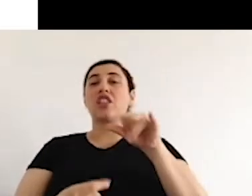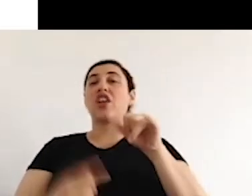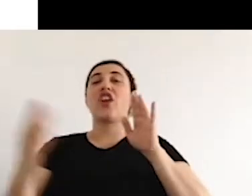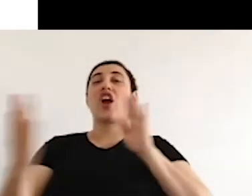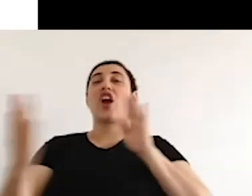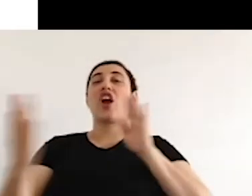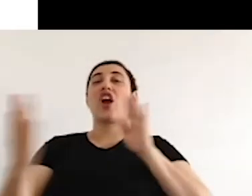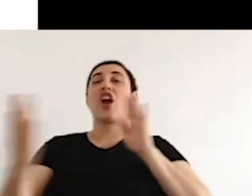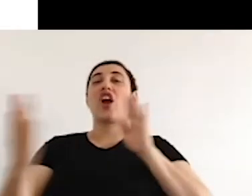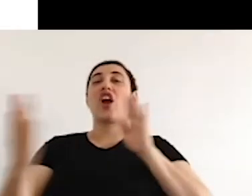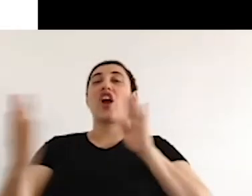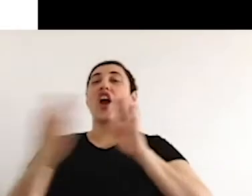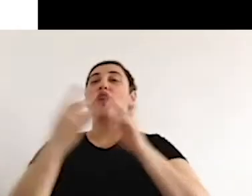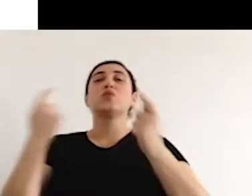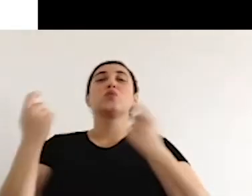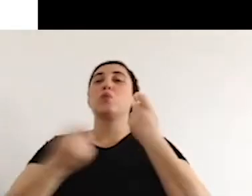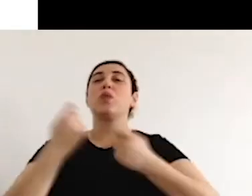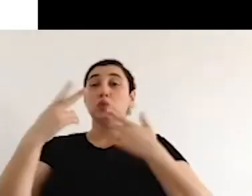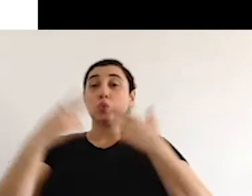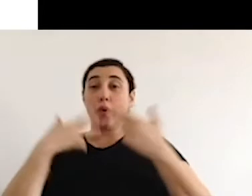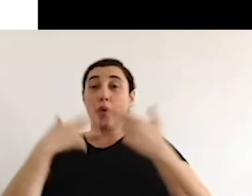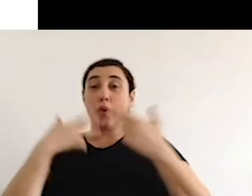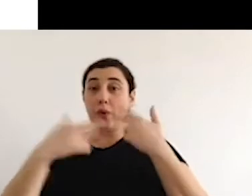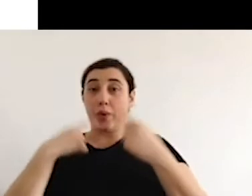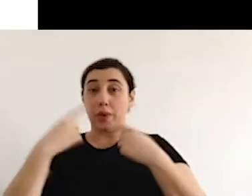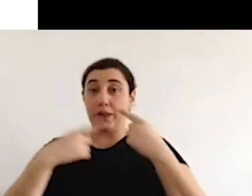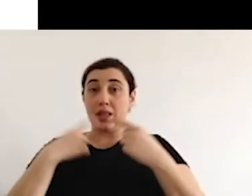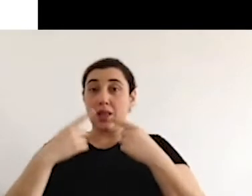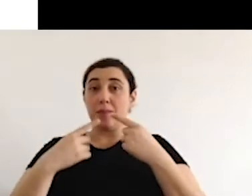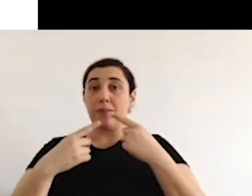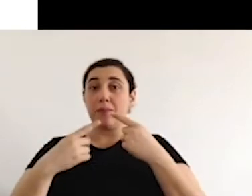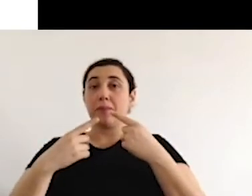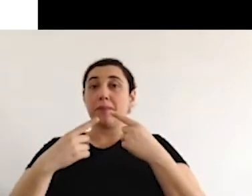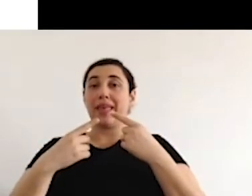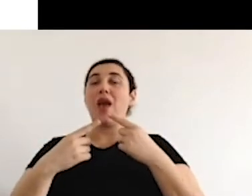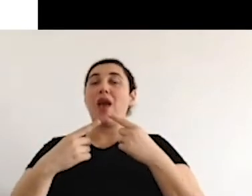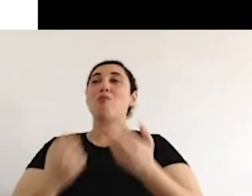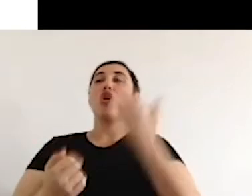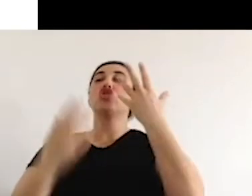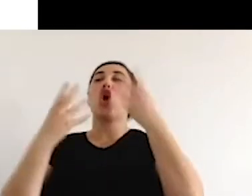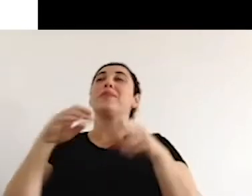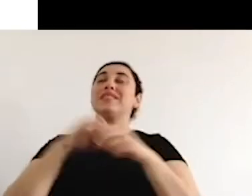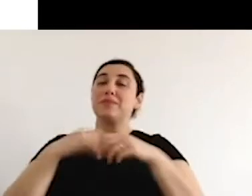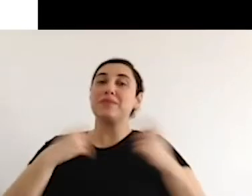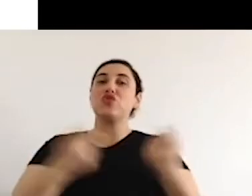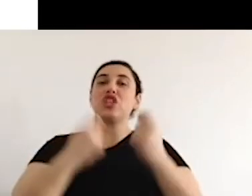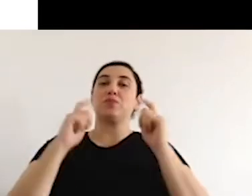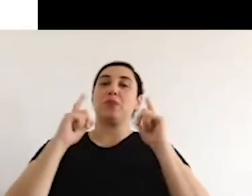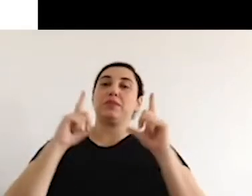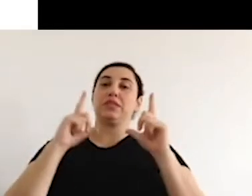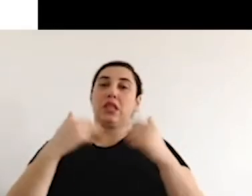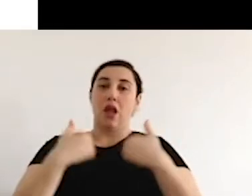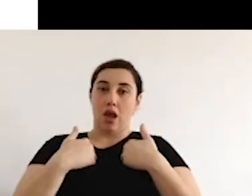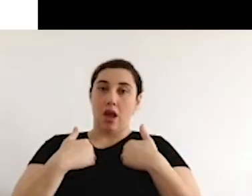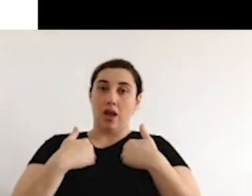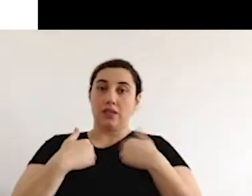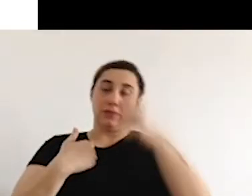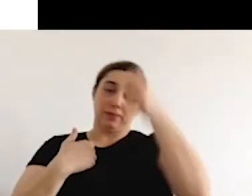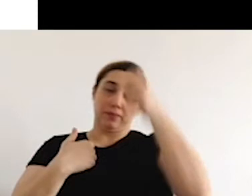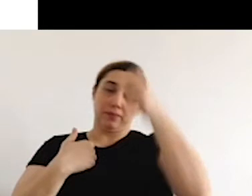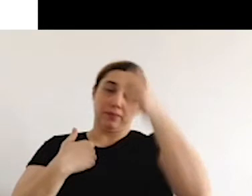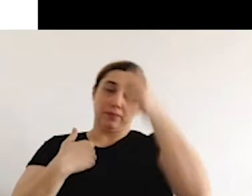So we should find a way to counter these political discourse